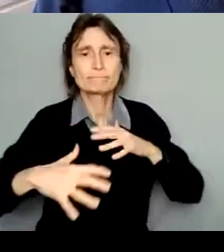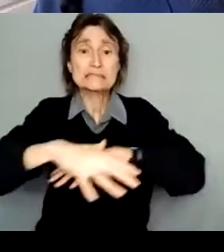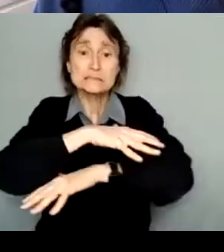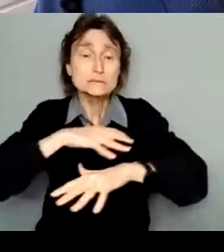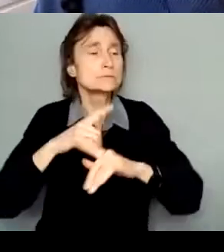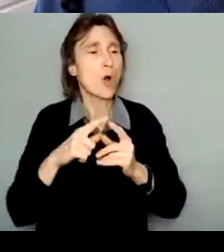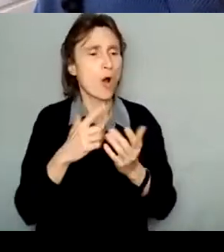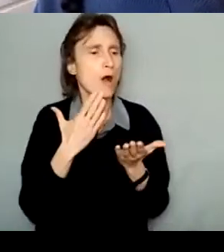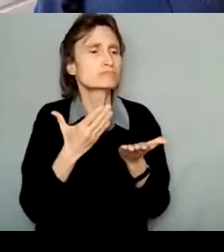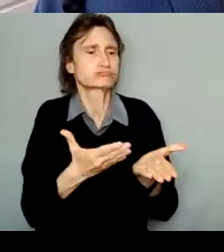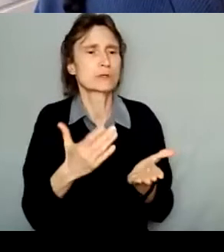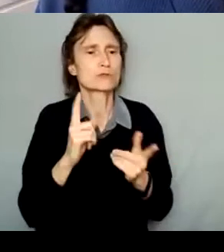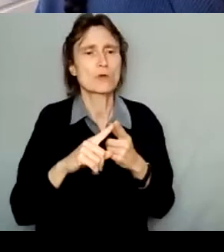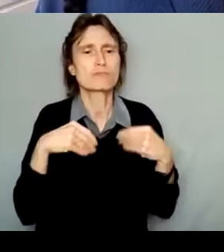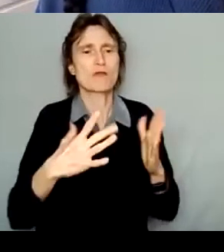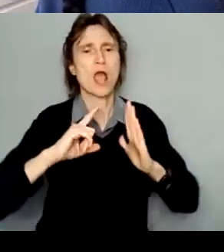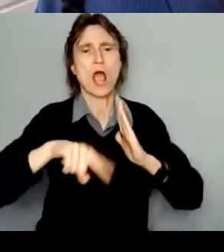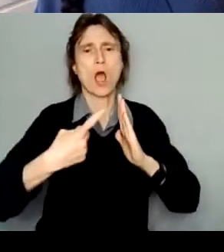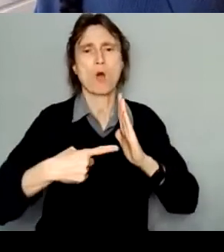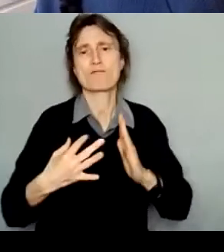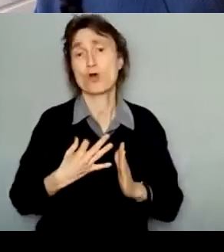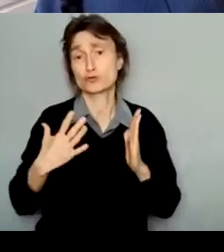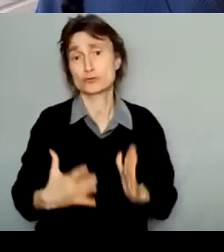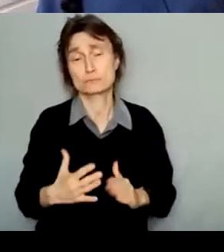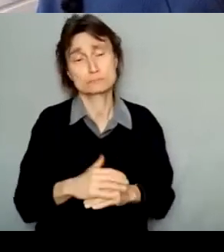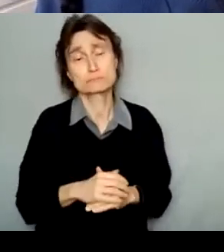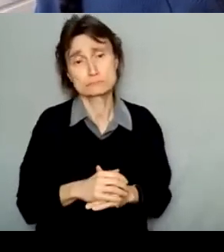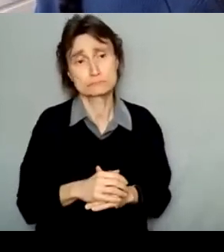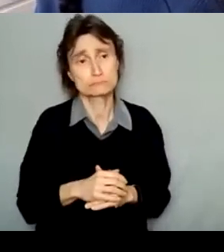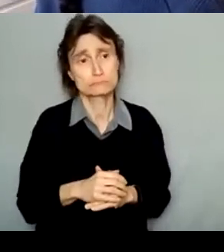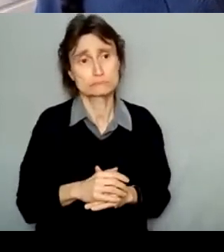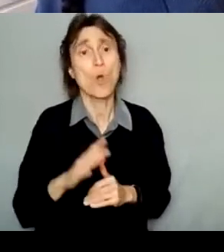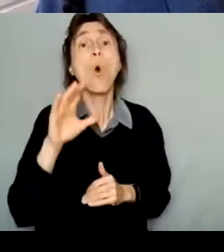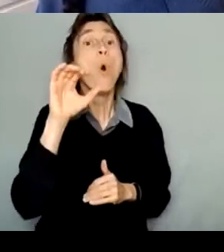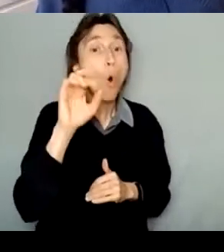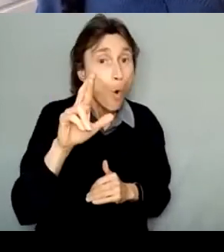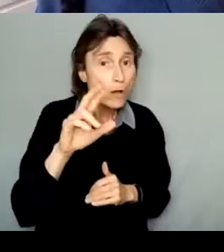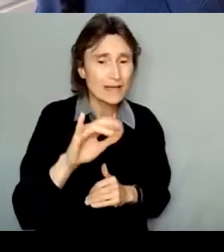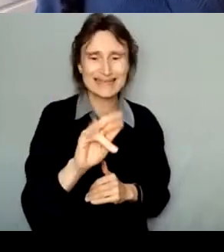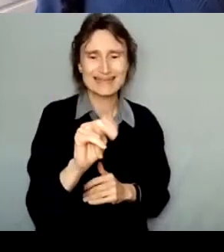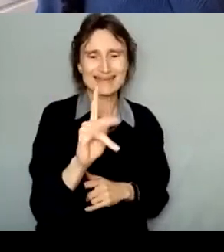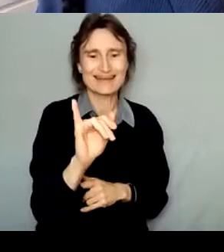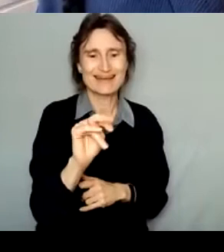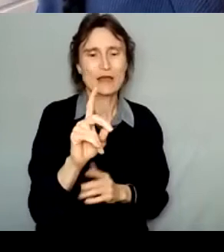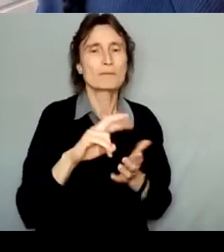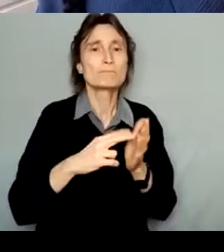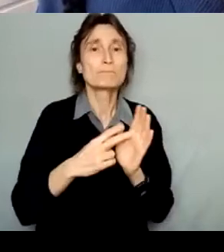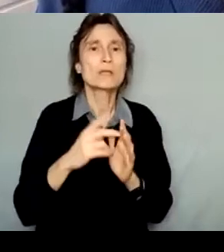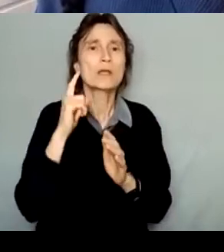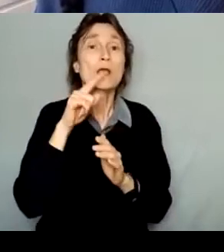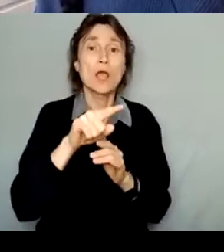I should clarify, it could be being given to you for free or at a reduced rate. So include that in your budget.